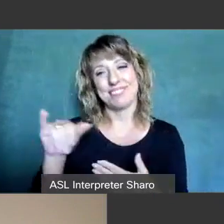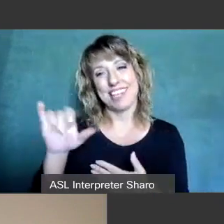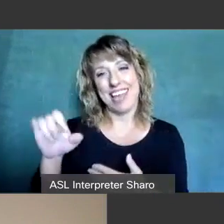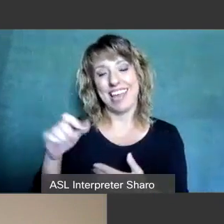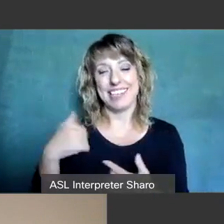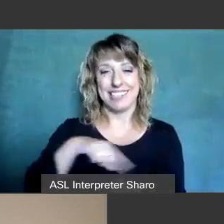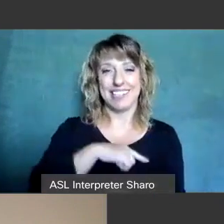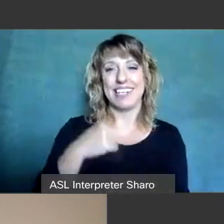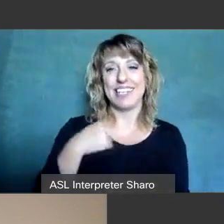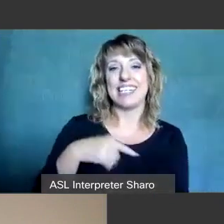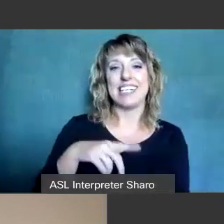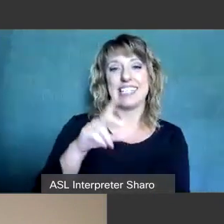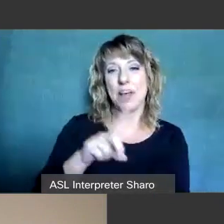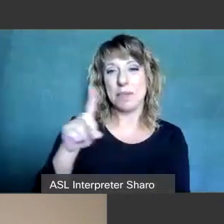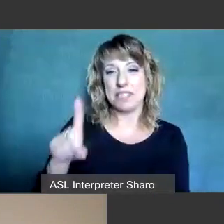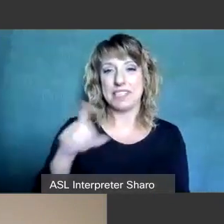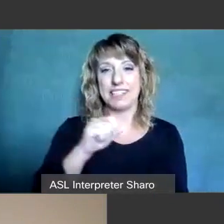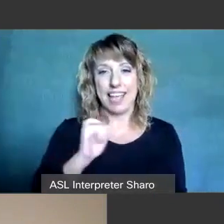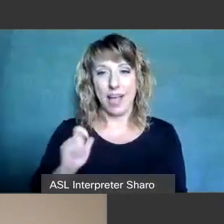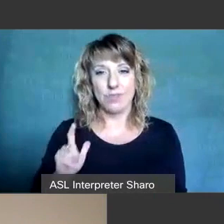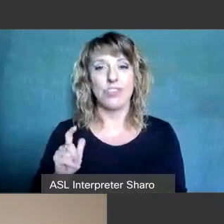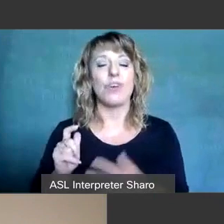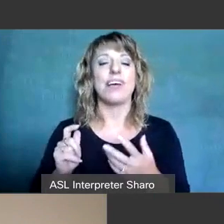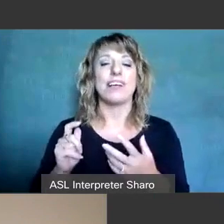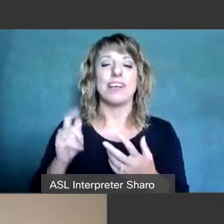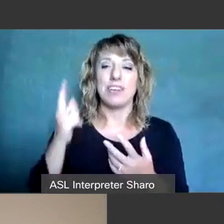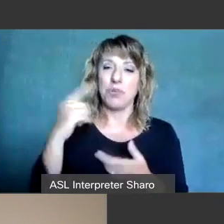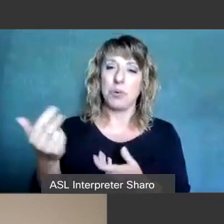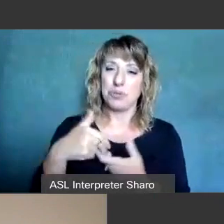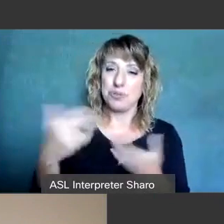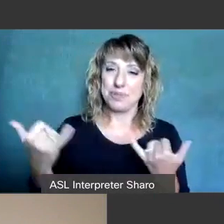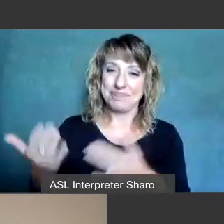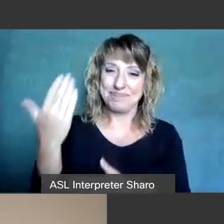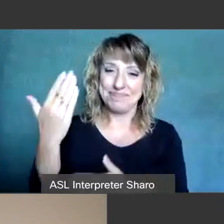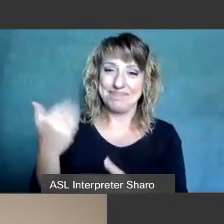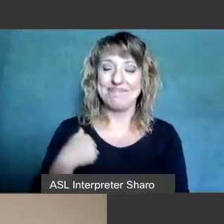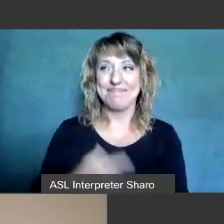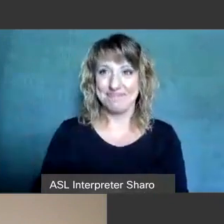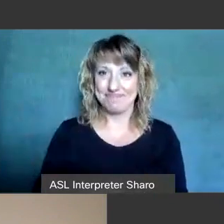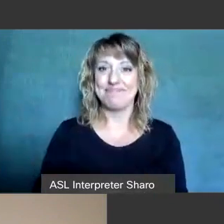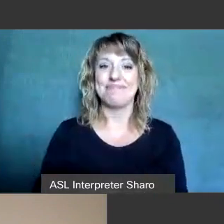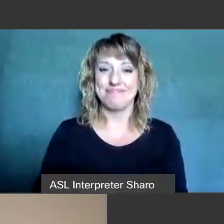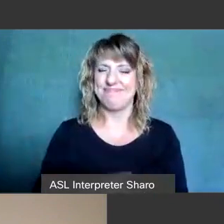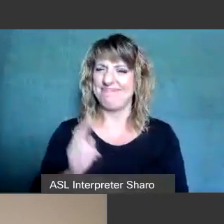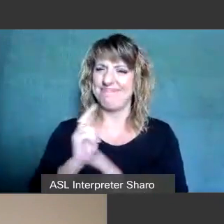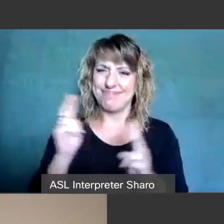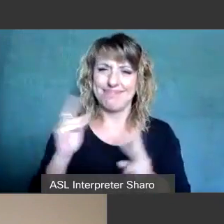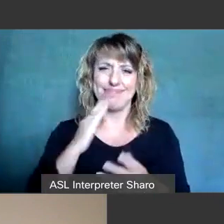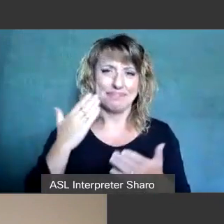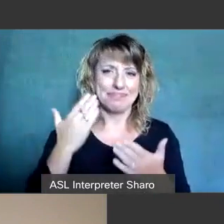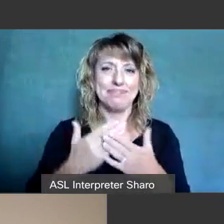of the developmental disabilities council for joining us this morning i think there was some very good